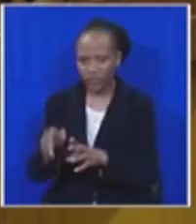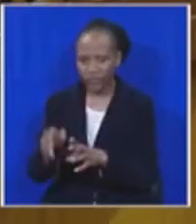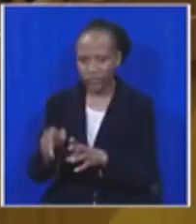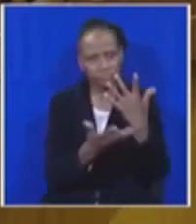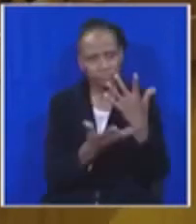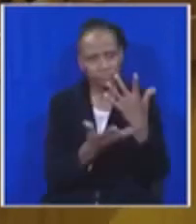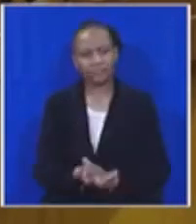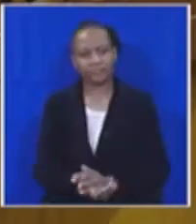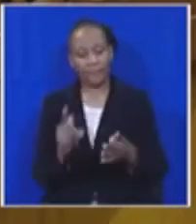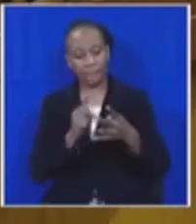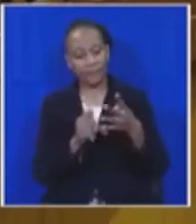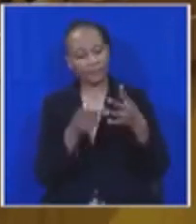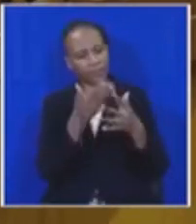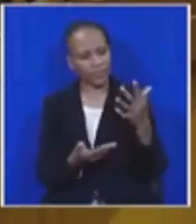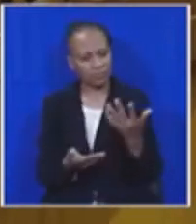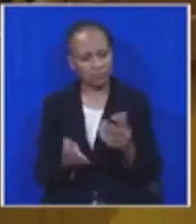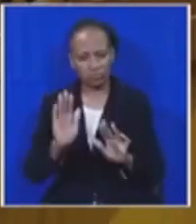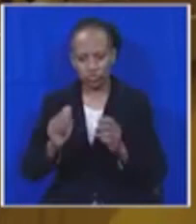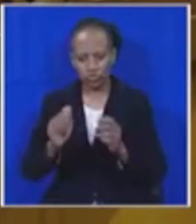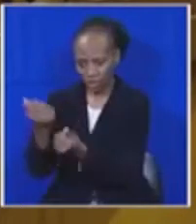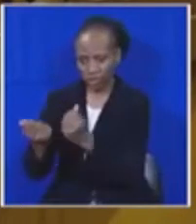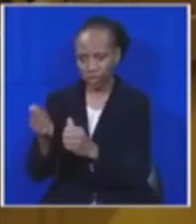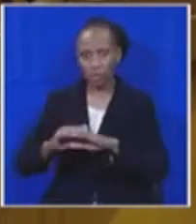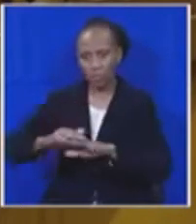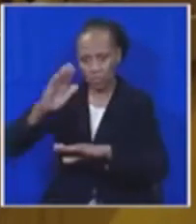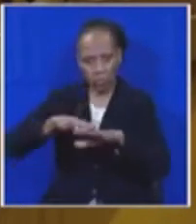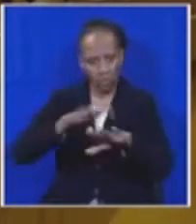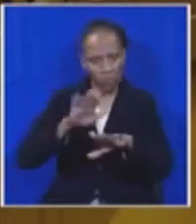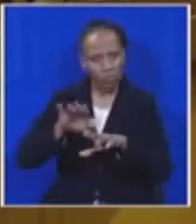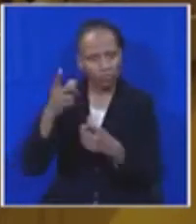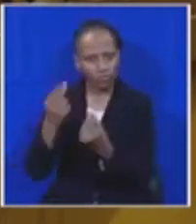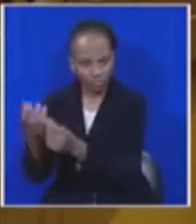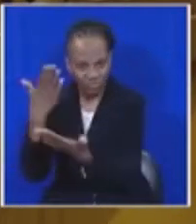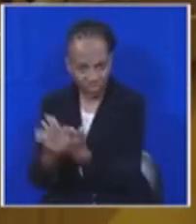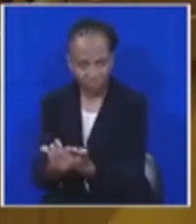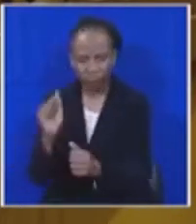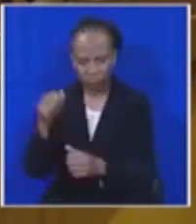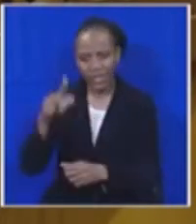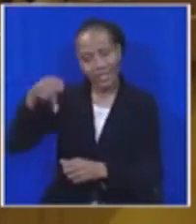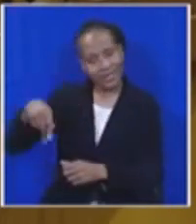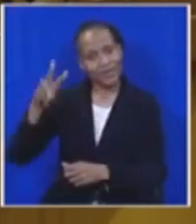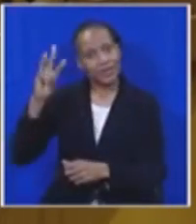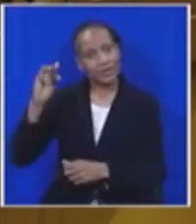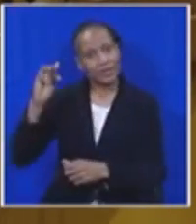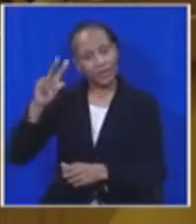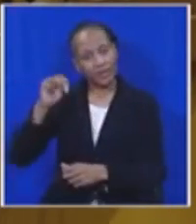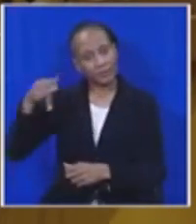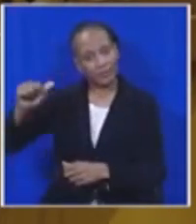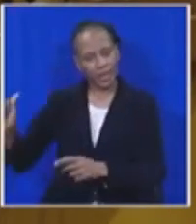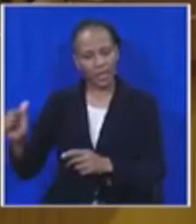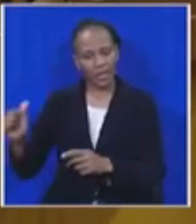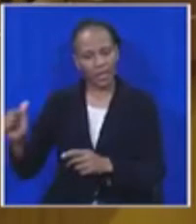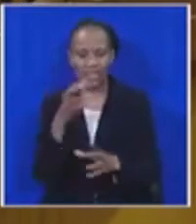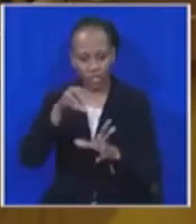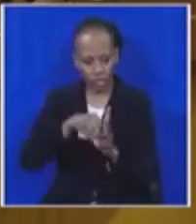Can the principles of restorative justice be extended further? Absolutely. And the MPA does apply those principles for adults as well.